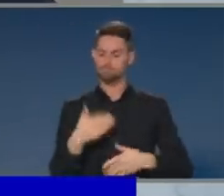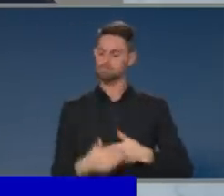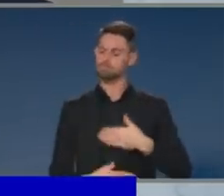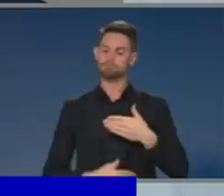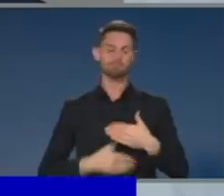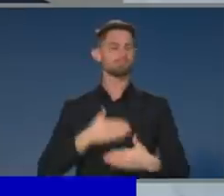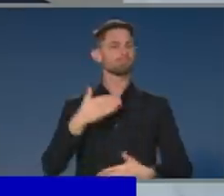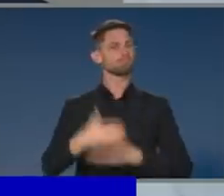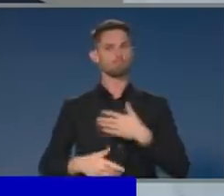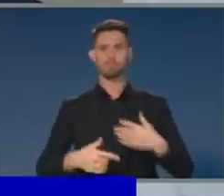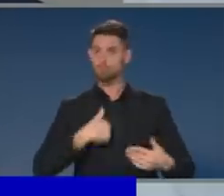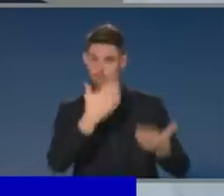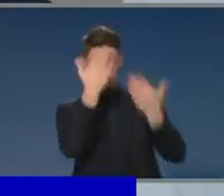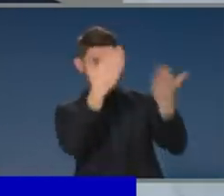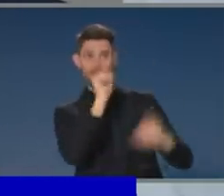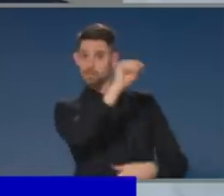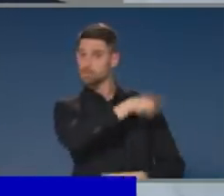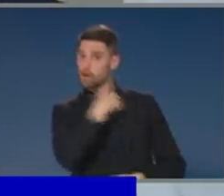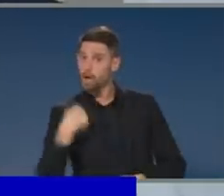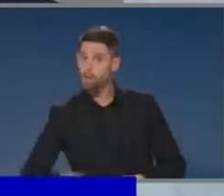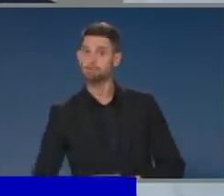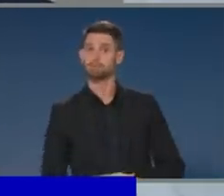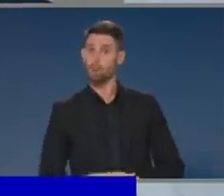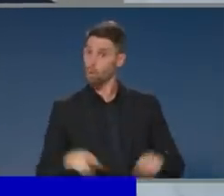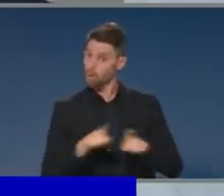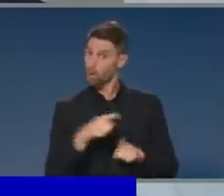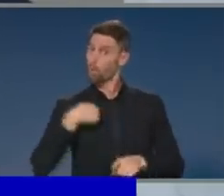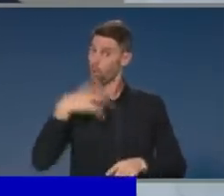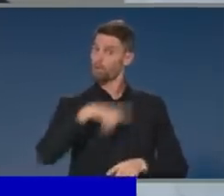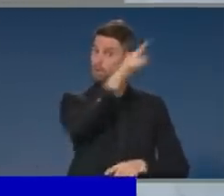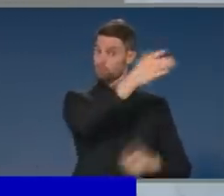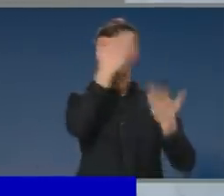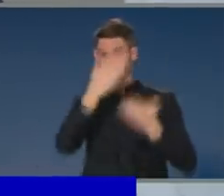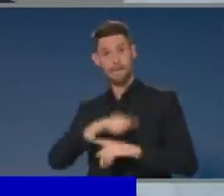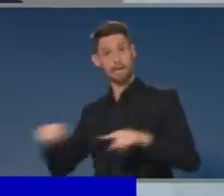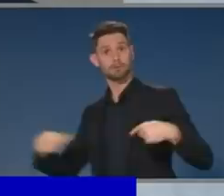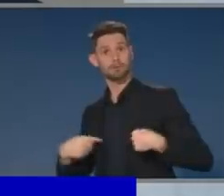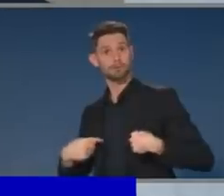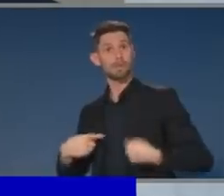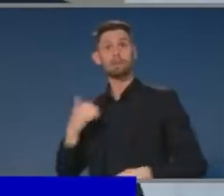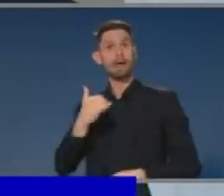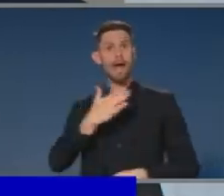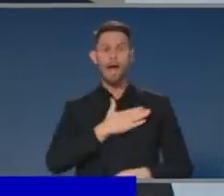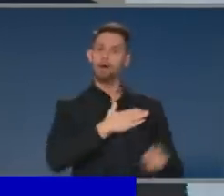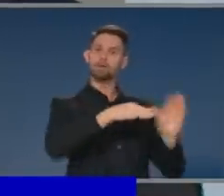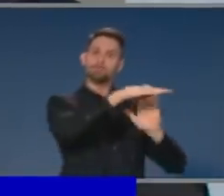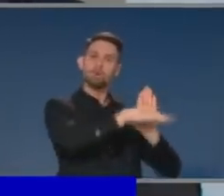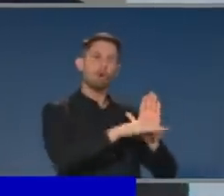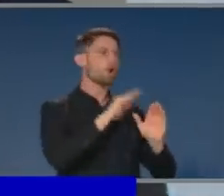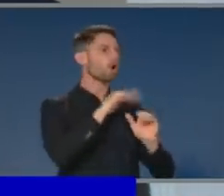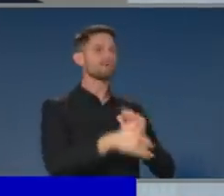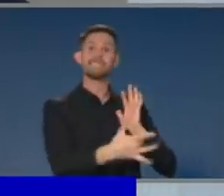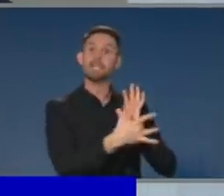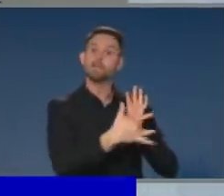respect their lines, as we expect our lines to be respected, whether it's on our foreign investment rules or our rules around technology,